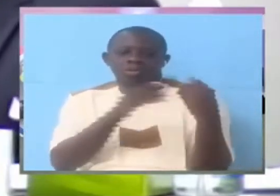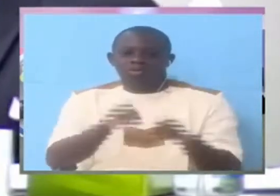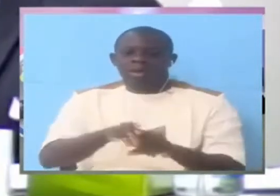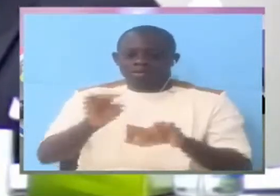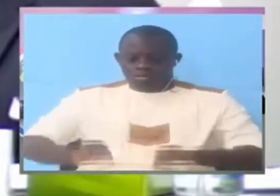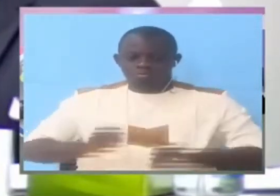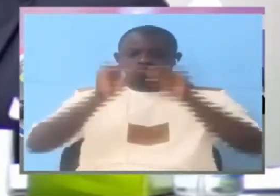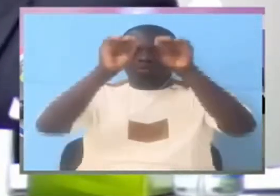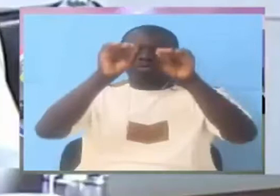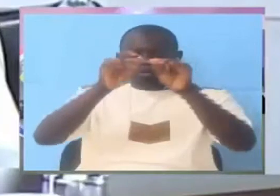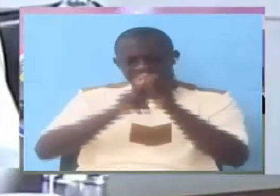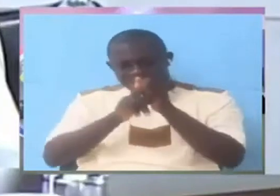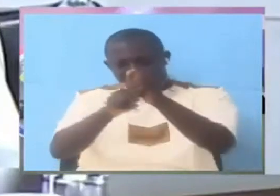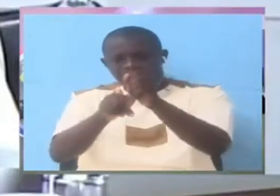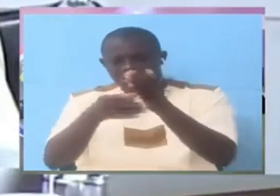or deputy director general?